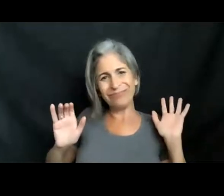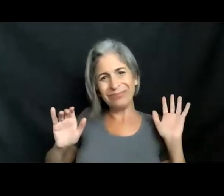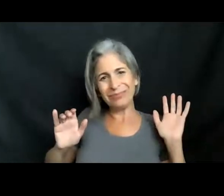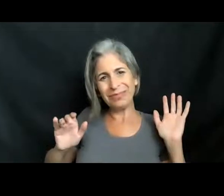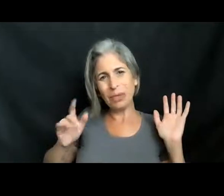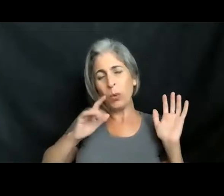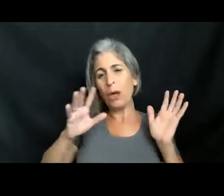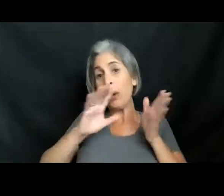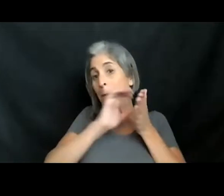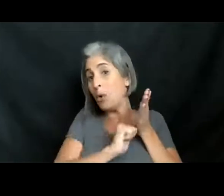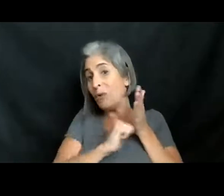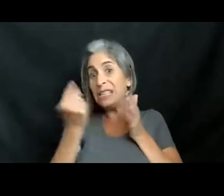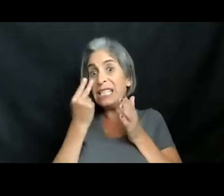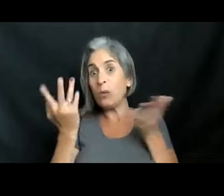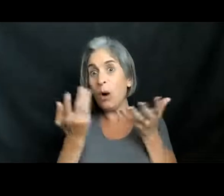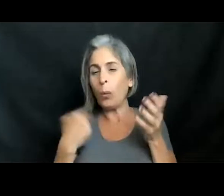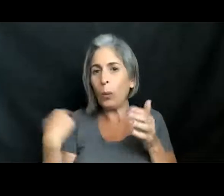to remove that and see what we find.